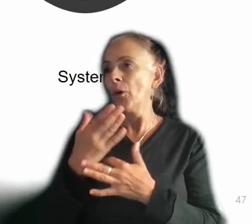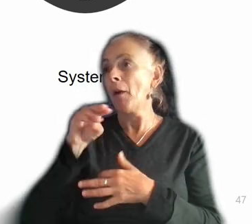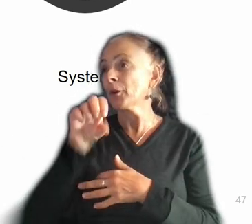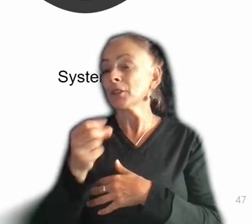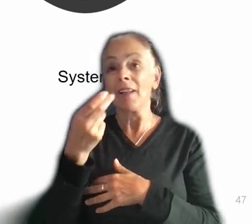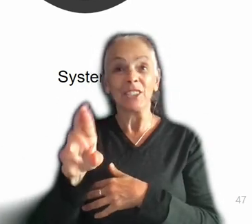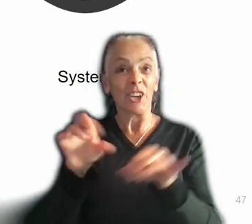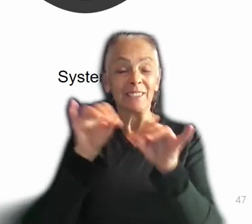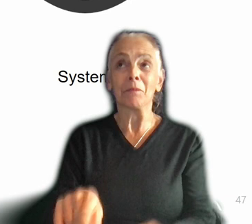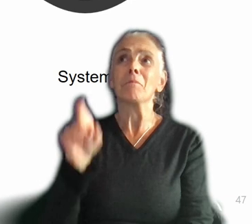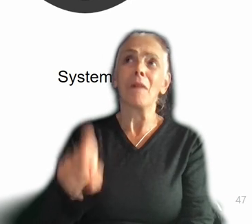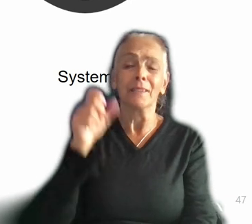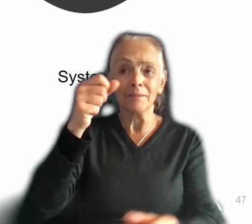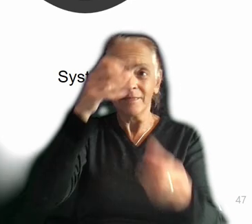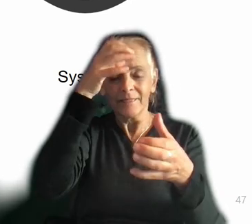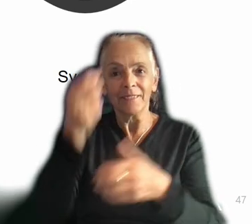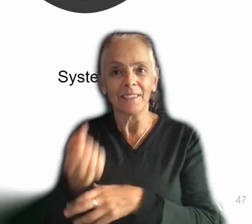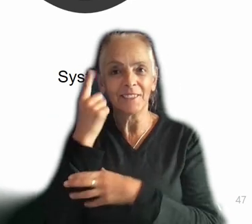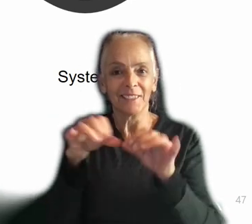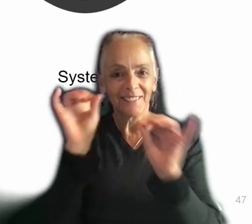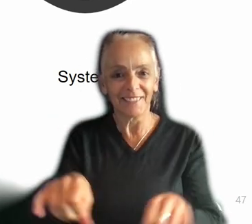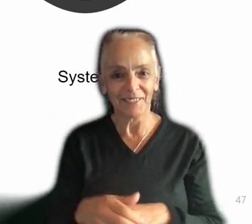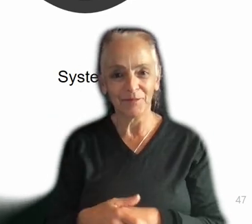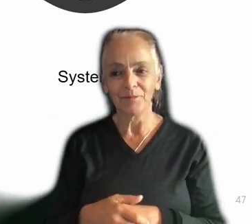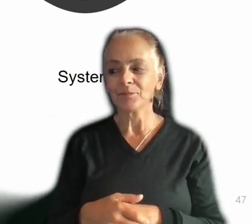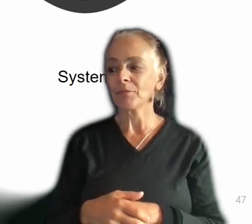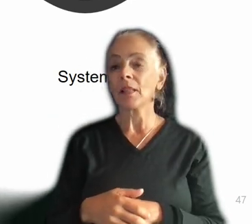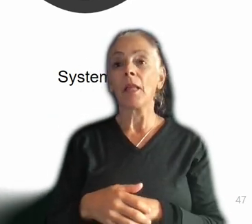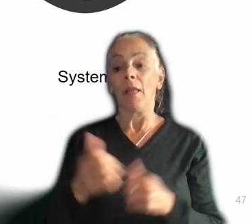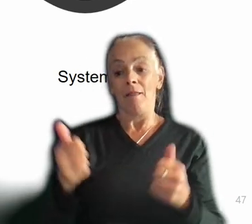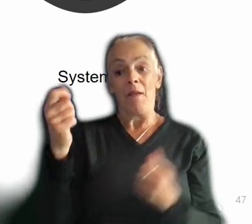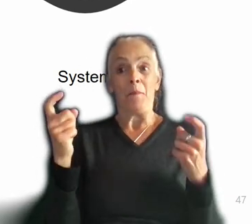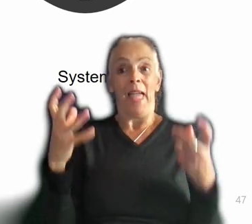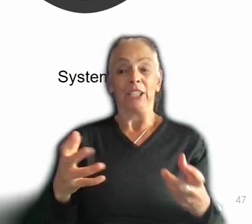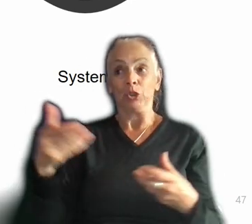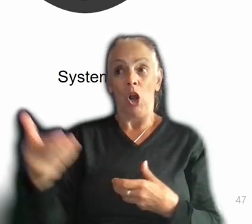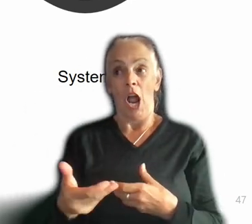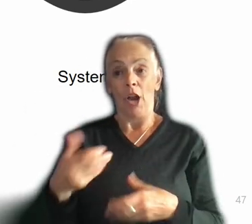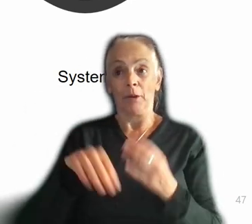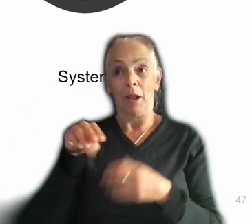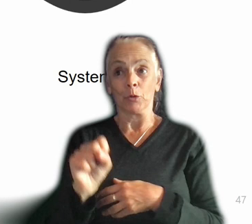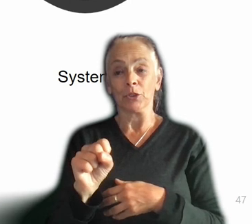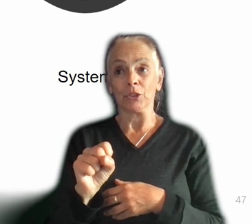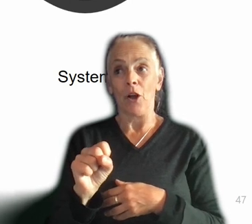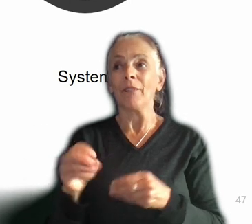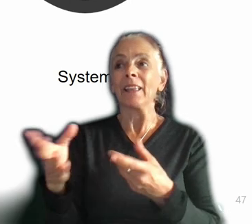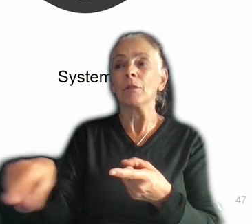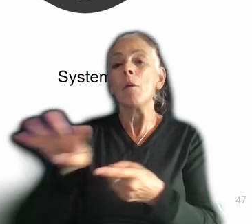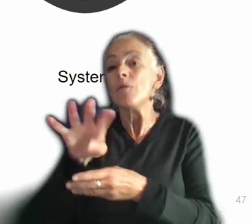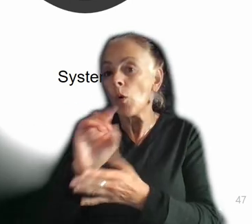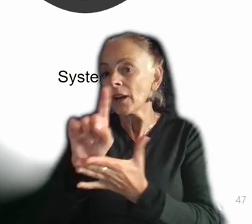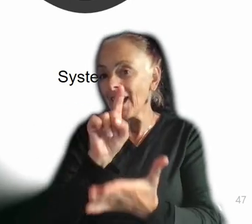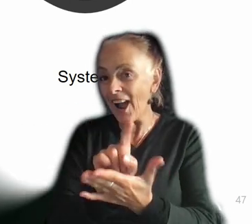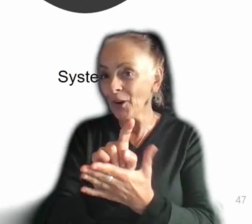mastering and understanding systems, right? When managers are first hired in Microsoft, they are given 40 hours of training. And this is